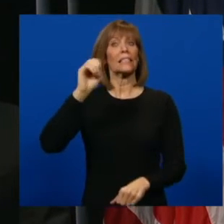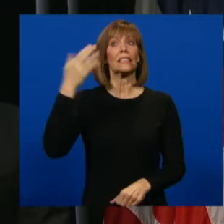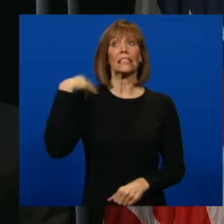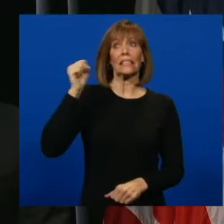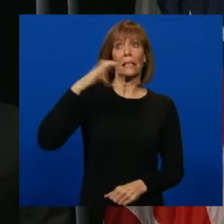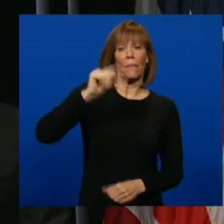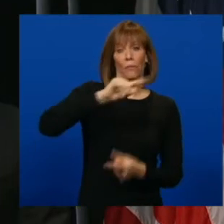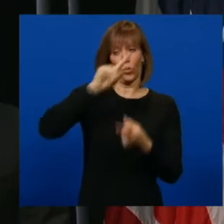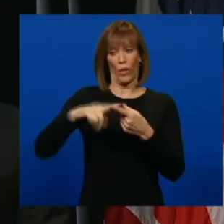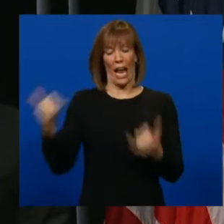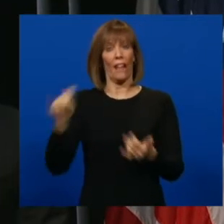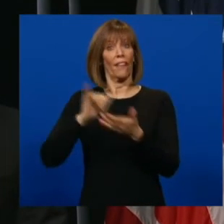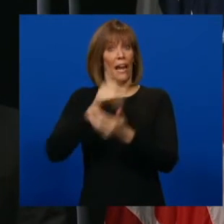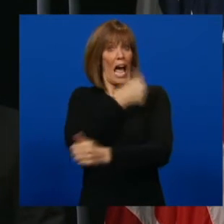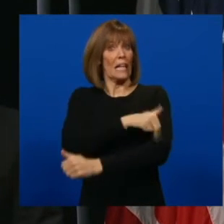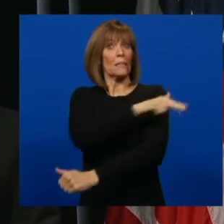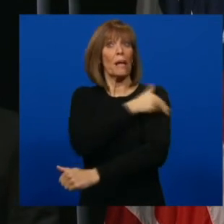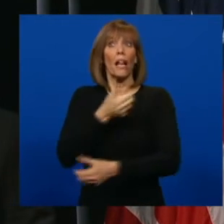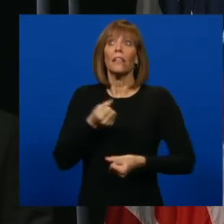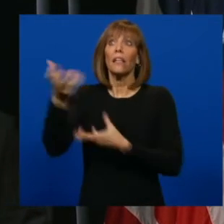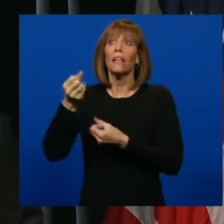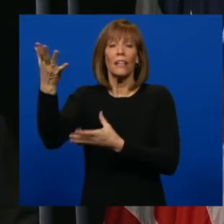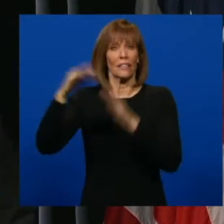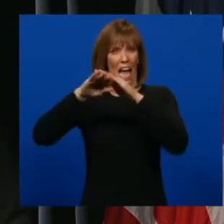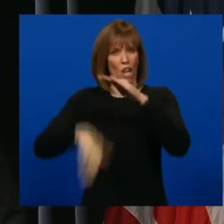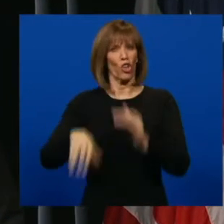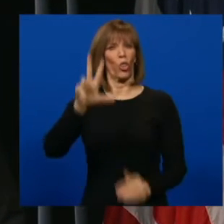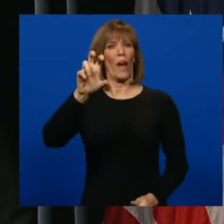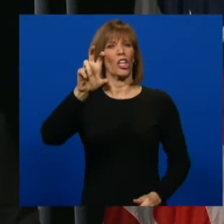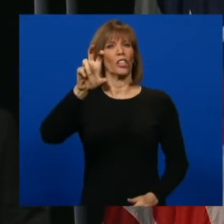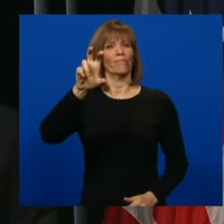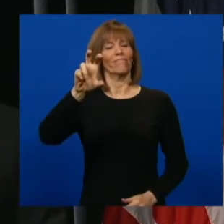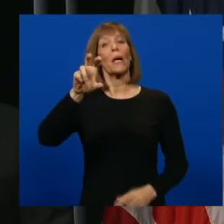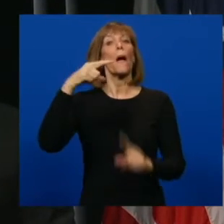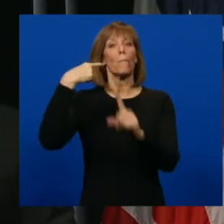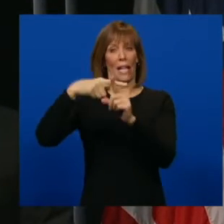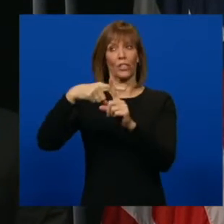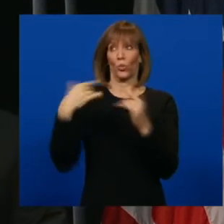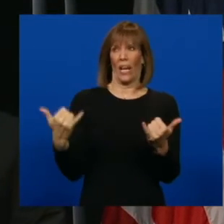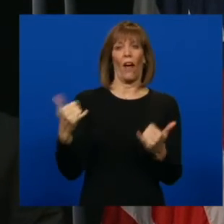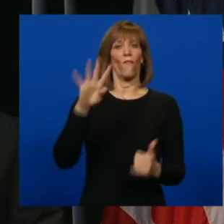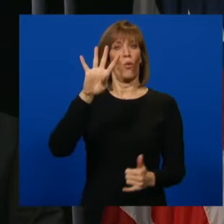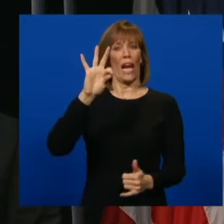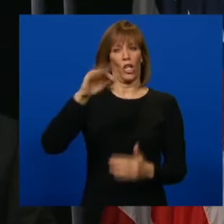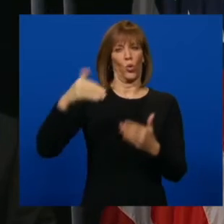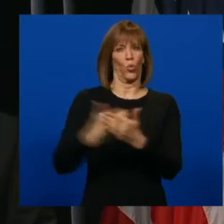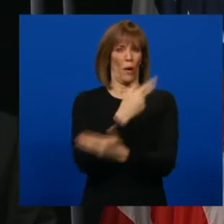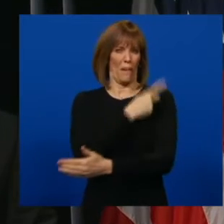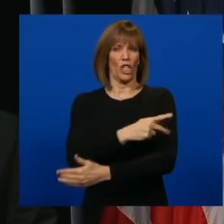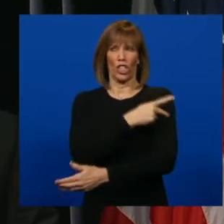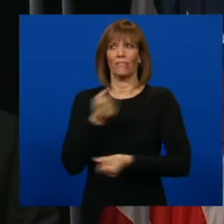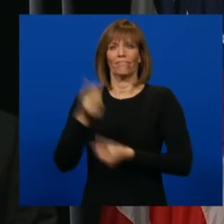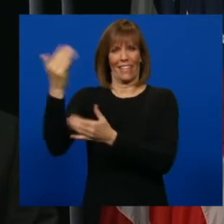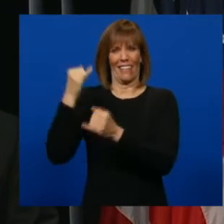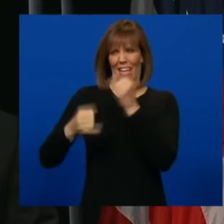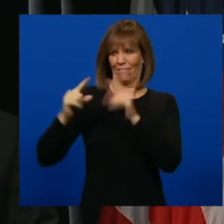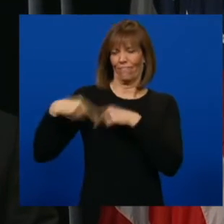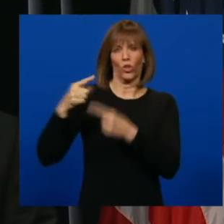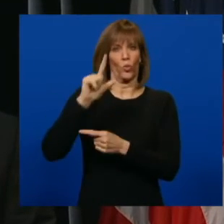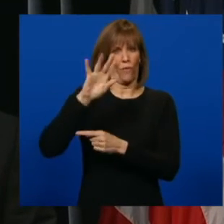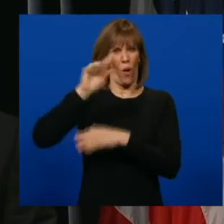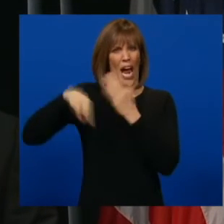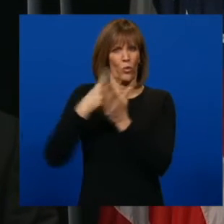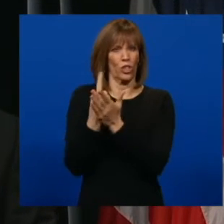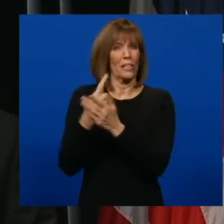hospitalizations have dropped below 300. Additionally, 49 new patients were admitted in the last 24 hours, and